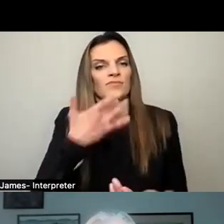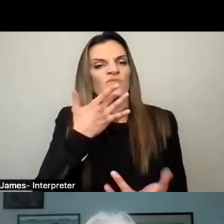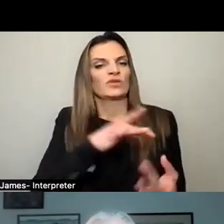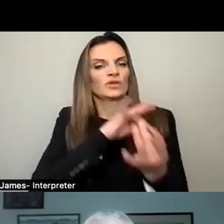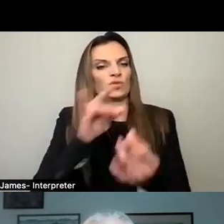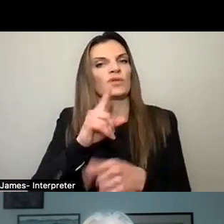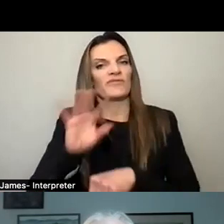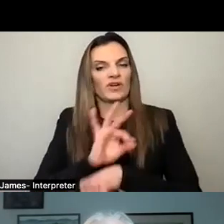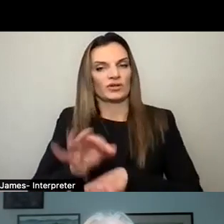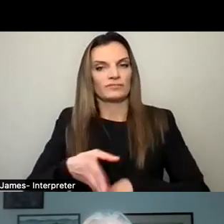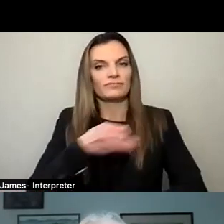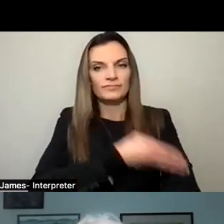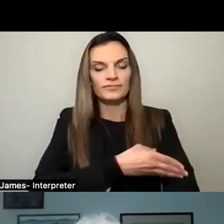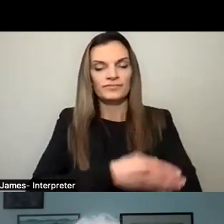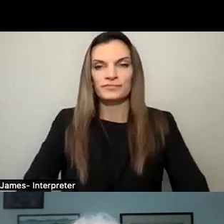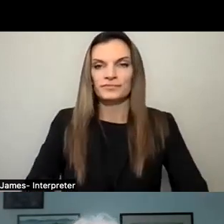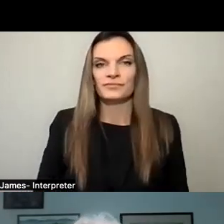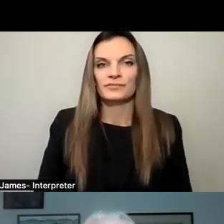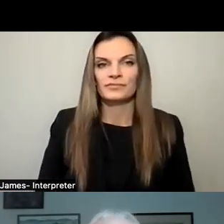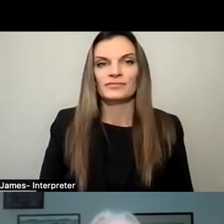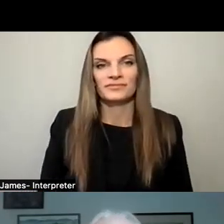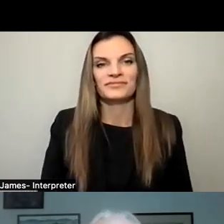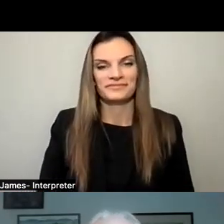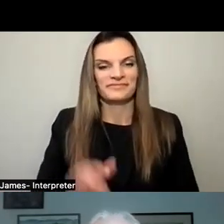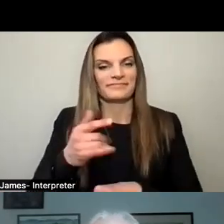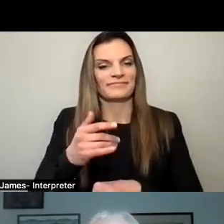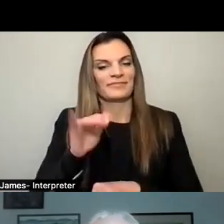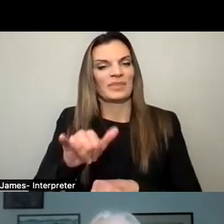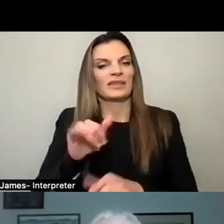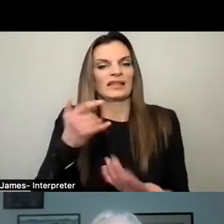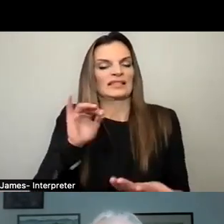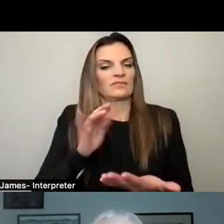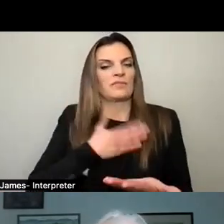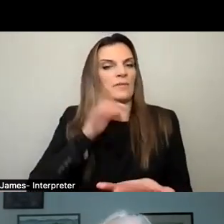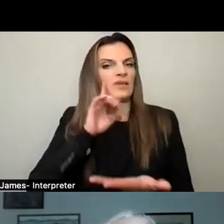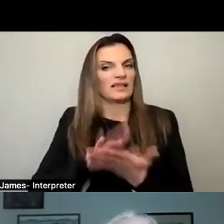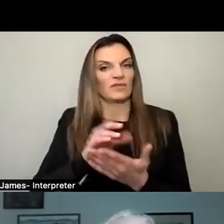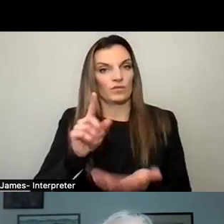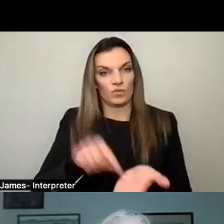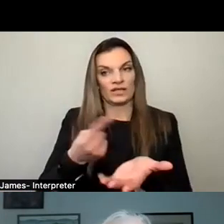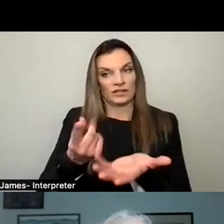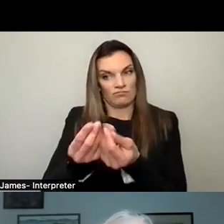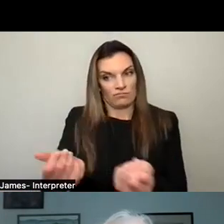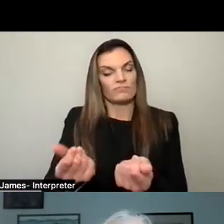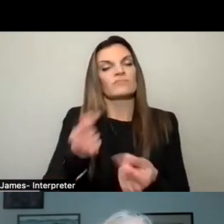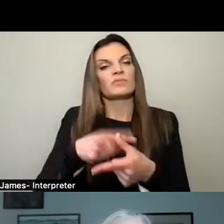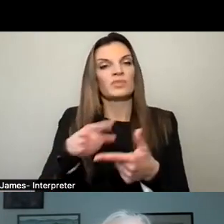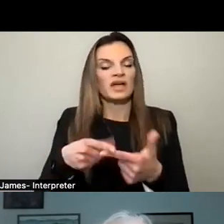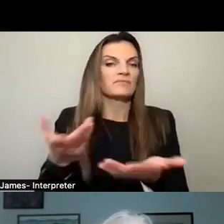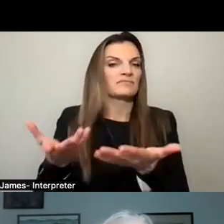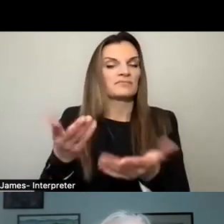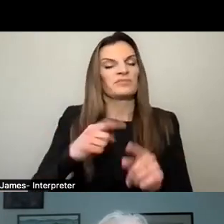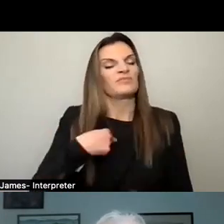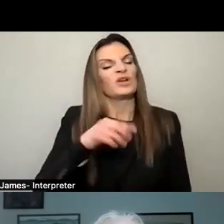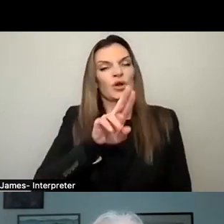for us. And so I would say no,